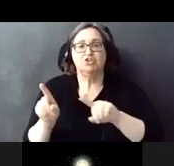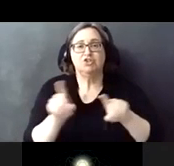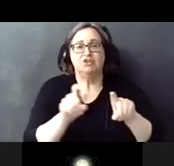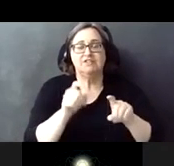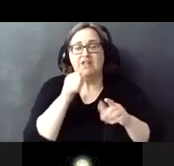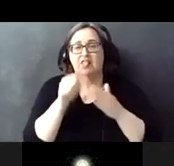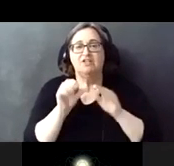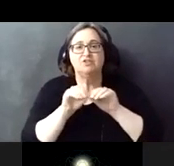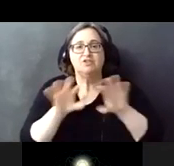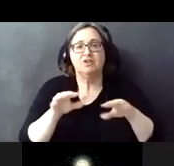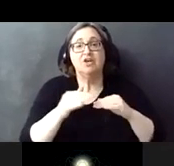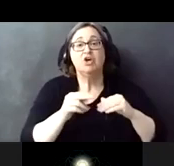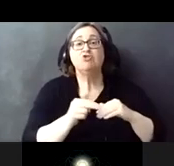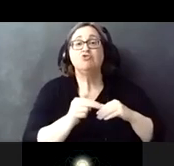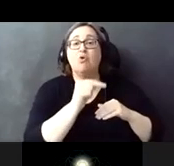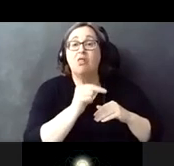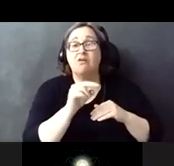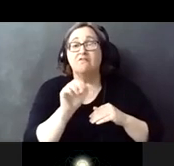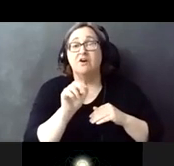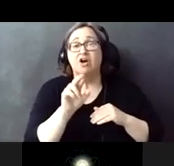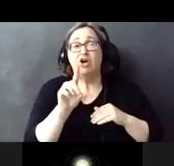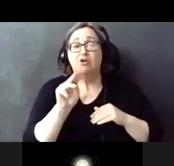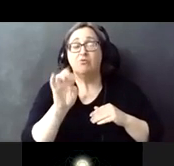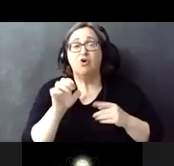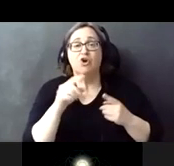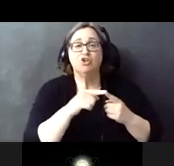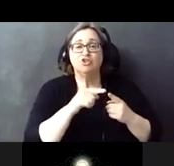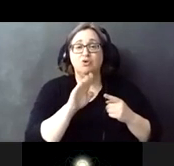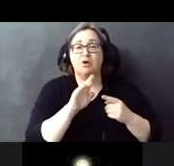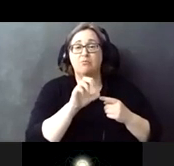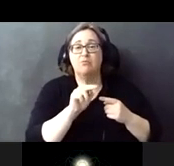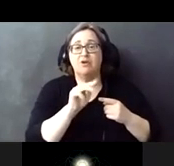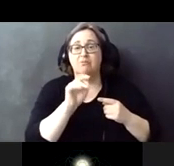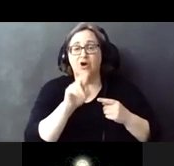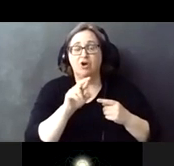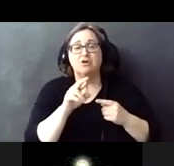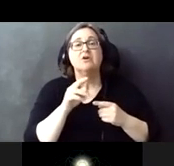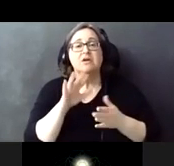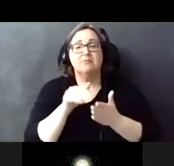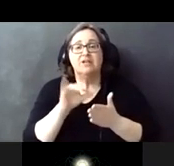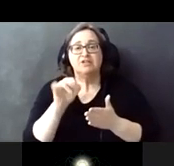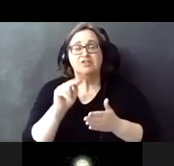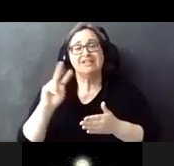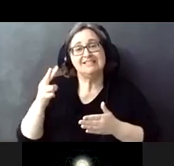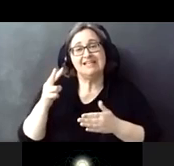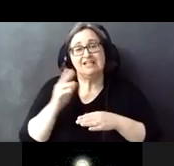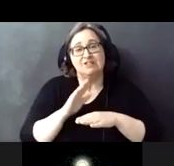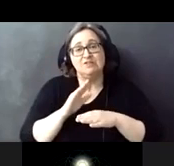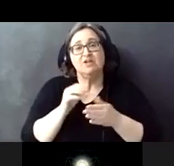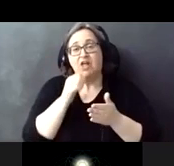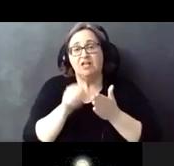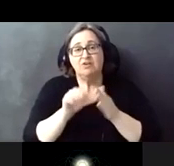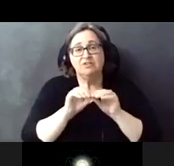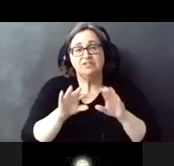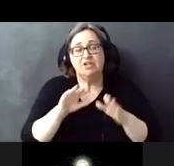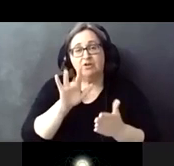to residents from north of armore avenue to bremark avenue in mid-january a second notice was sent out in mid